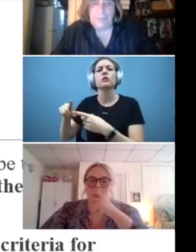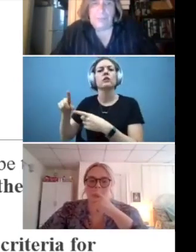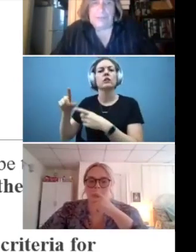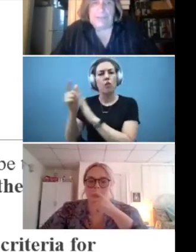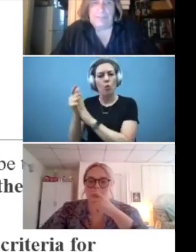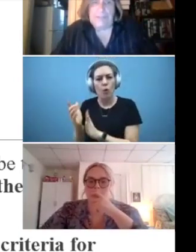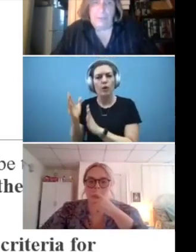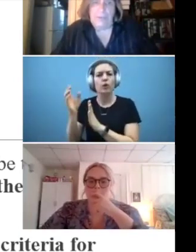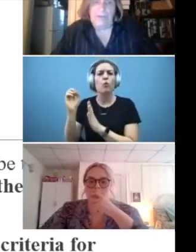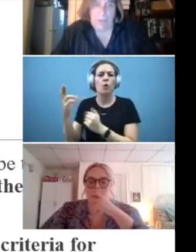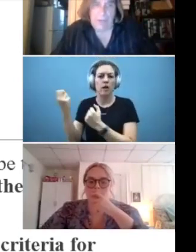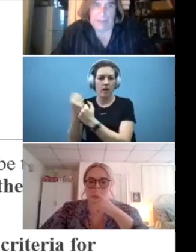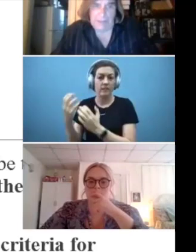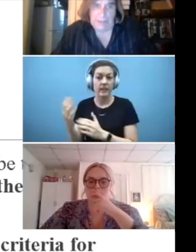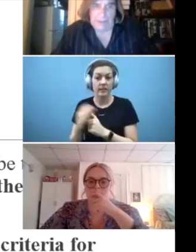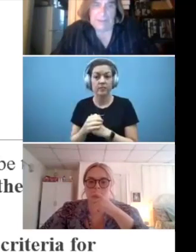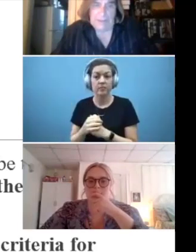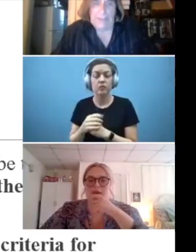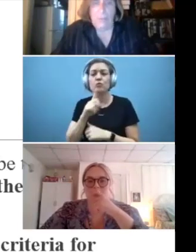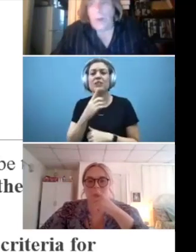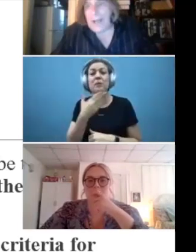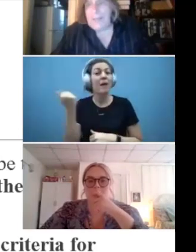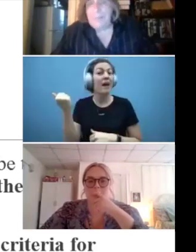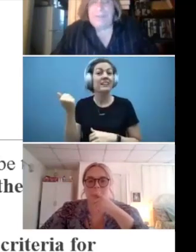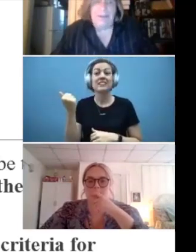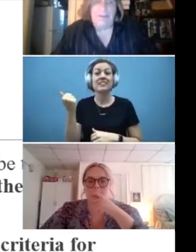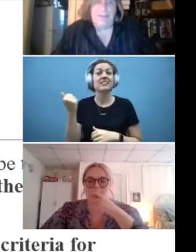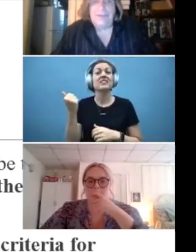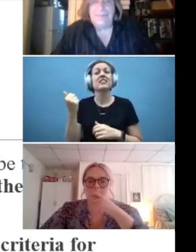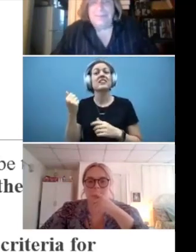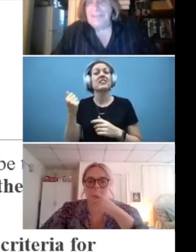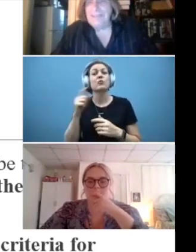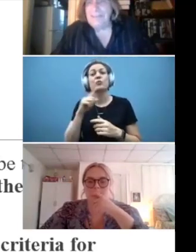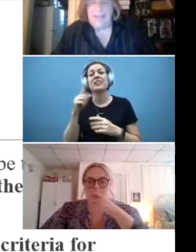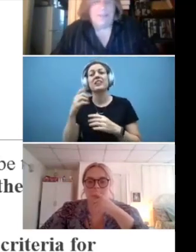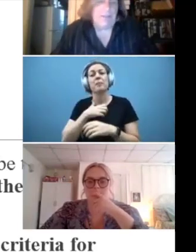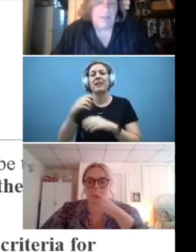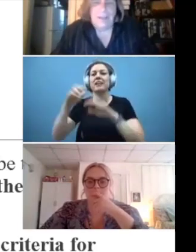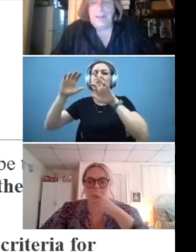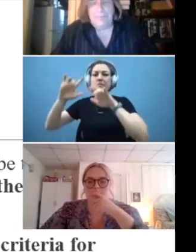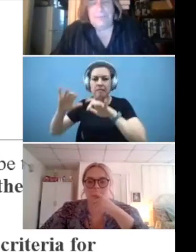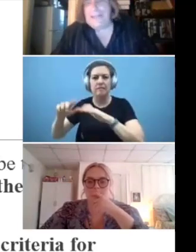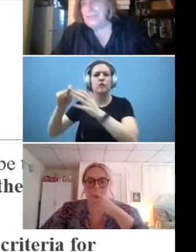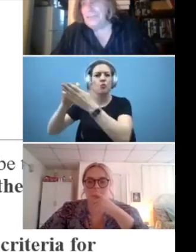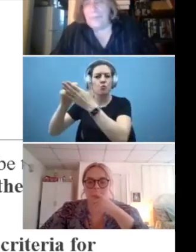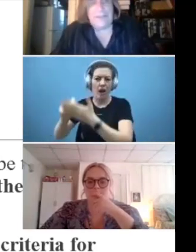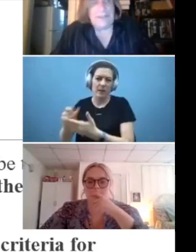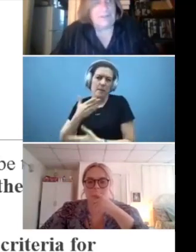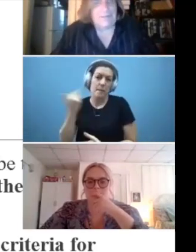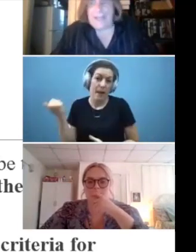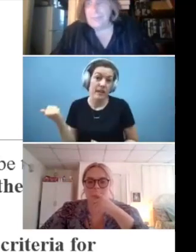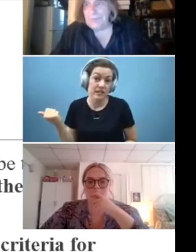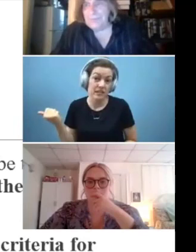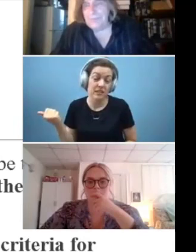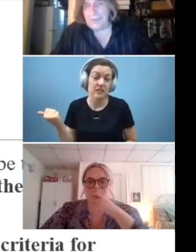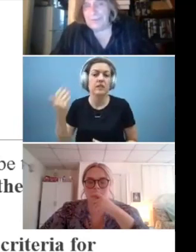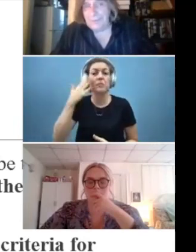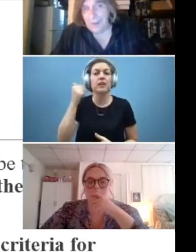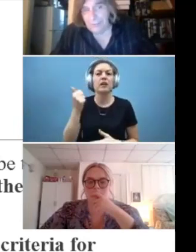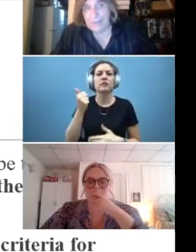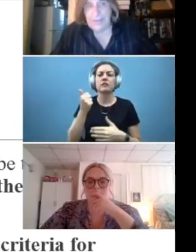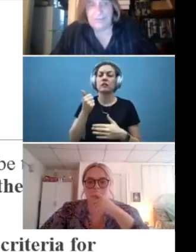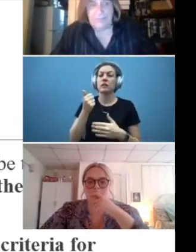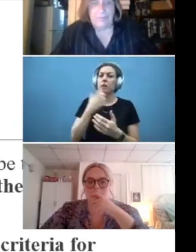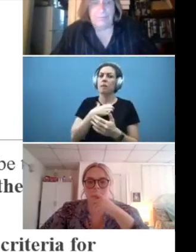ultimately be put in writing. Yeah. Why? Because you can speak the fact, mean, complaints are really fact specific,